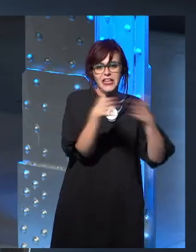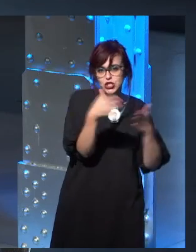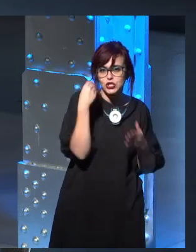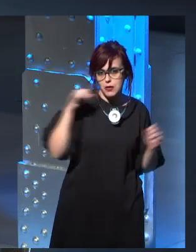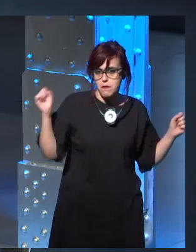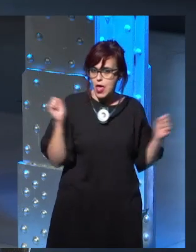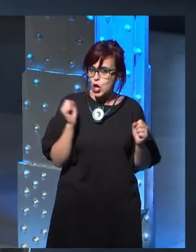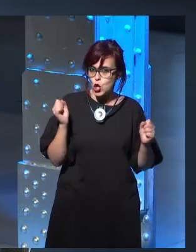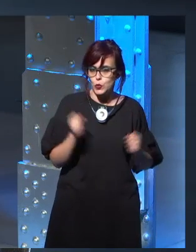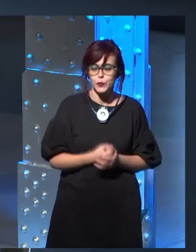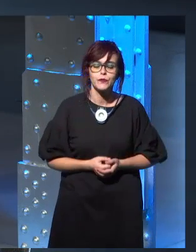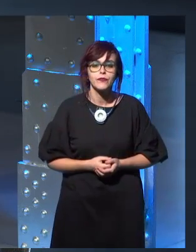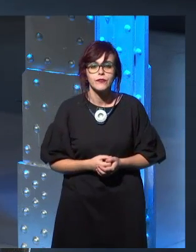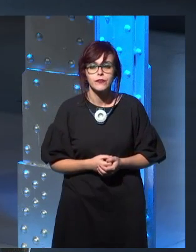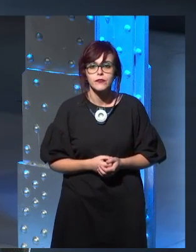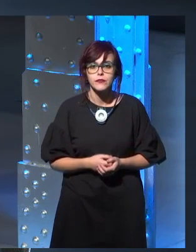Mm-hmm.